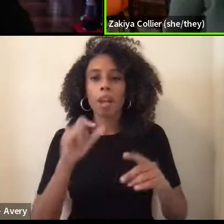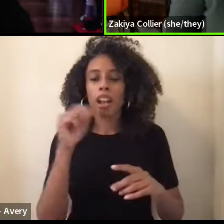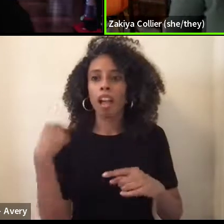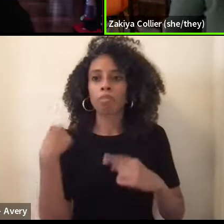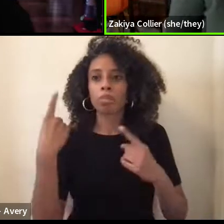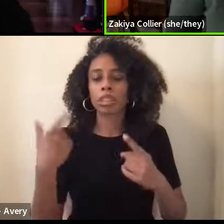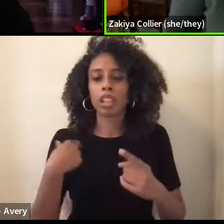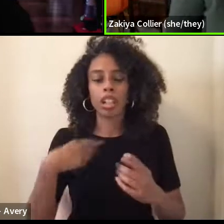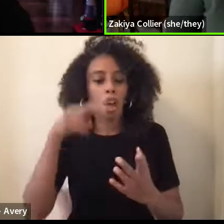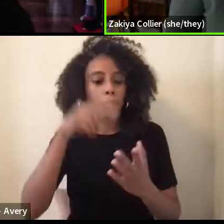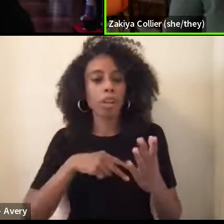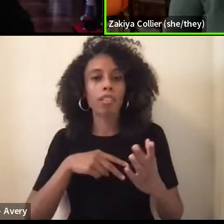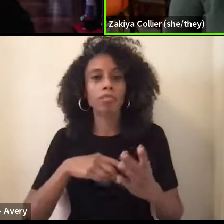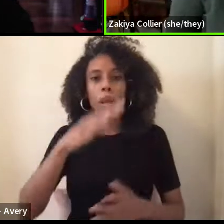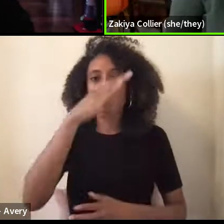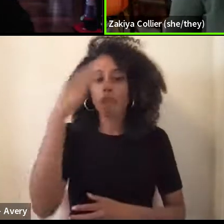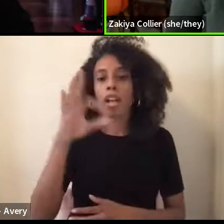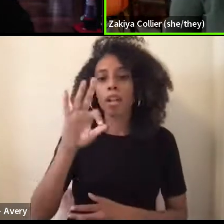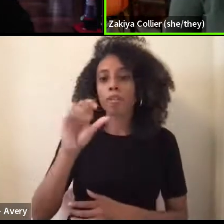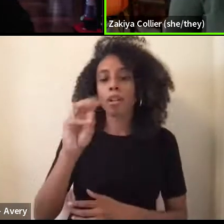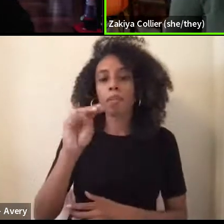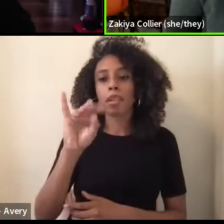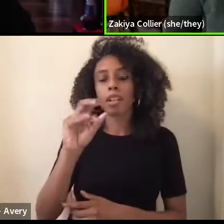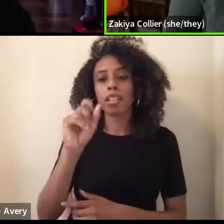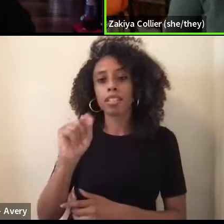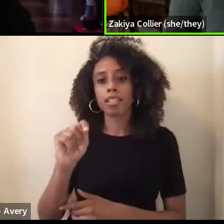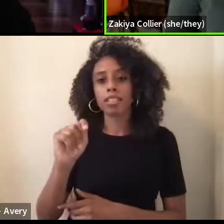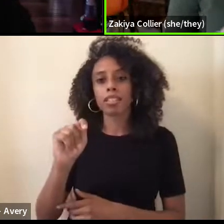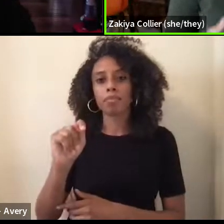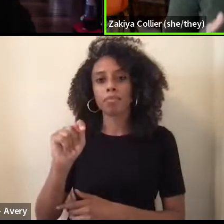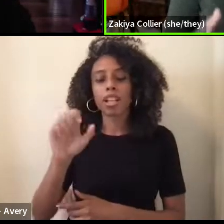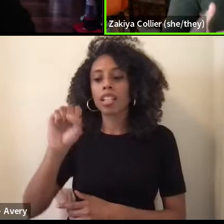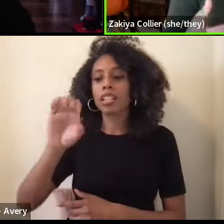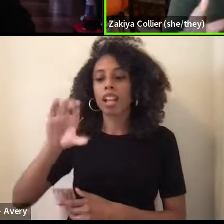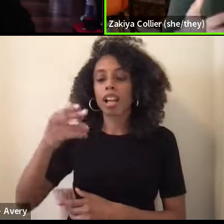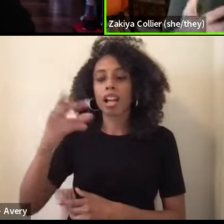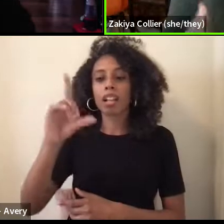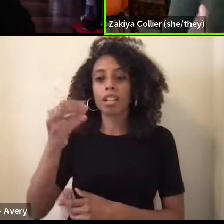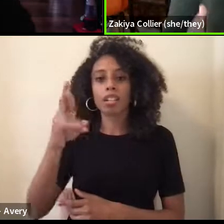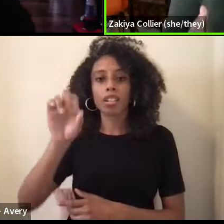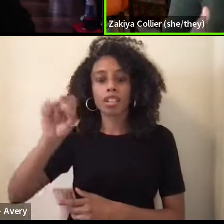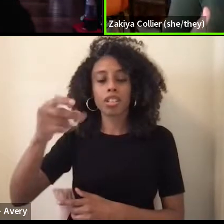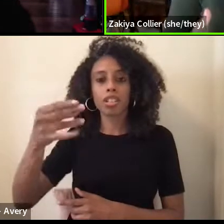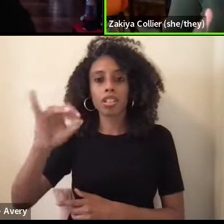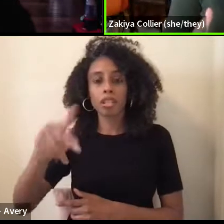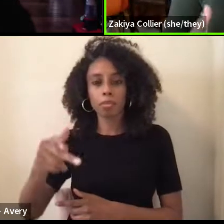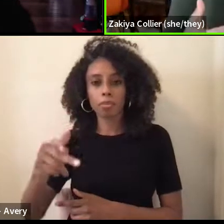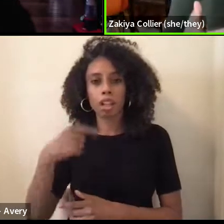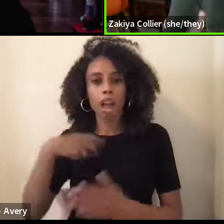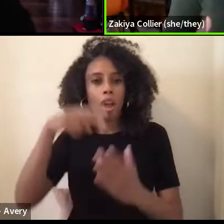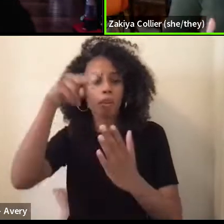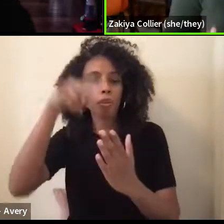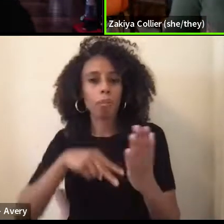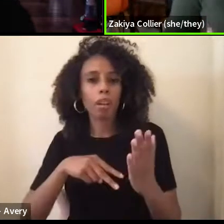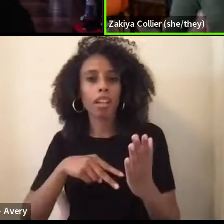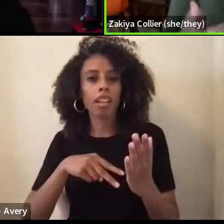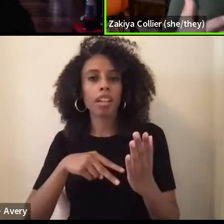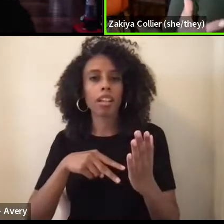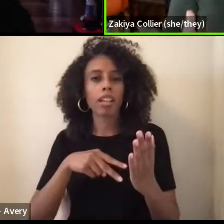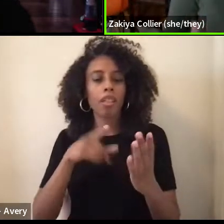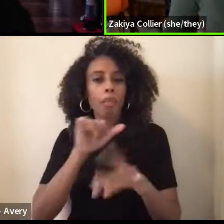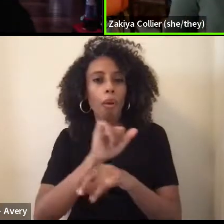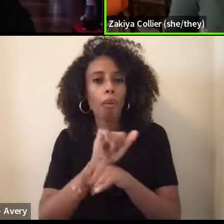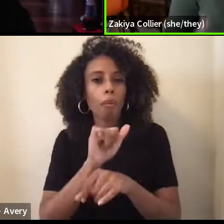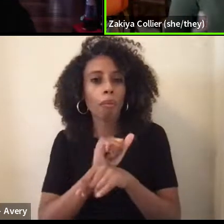feminist scholarship in grad school and like reading, uh, sort of the work